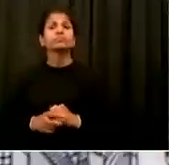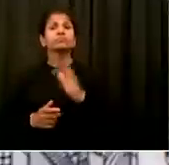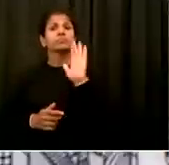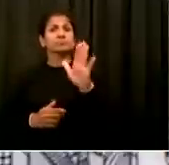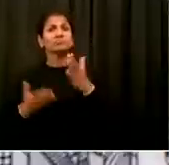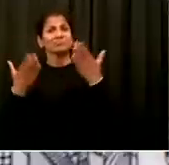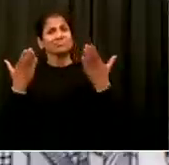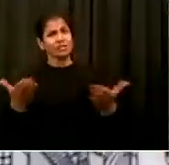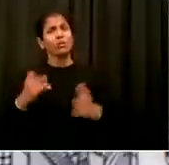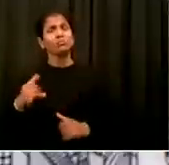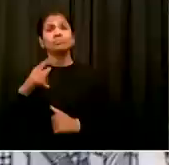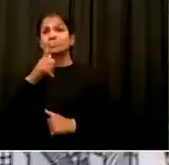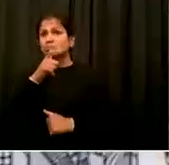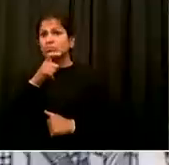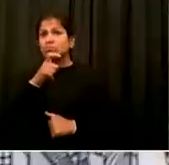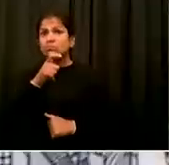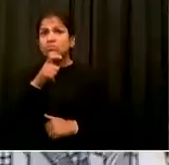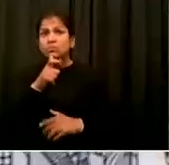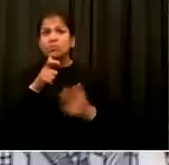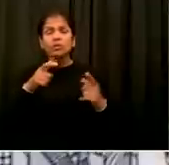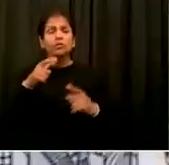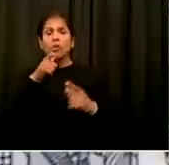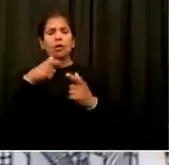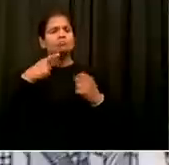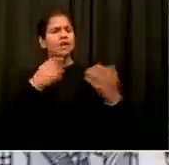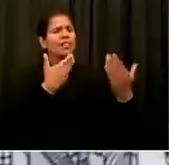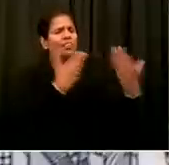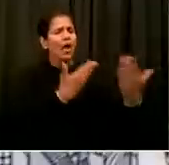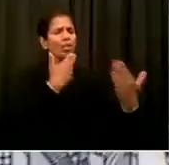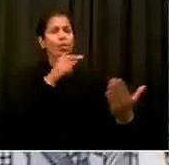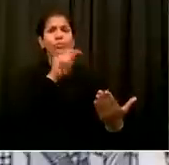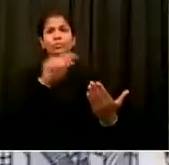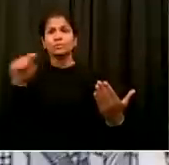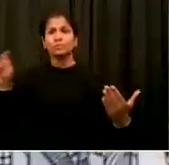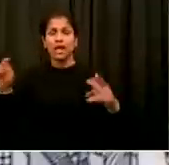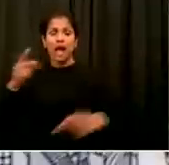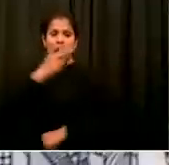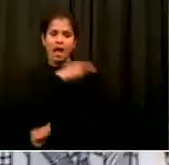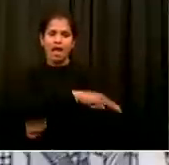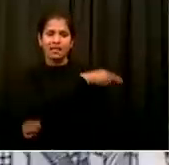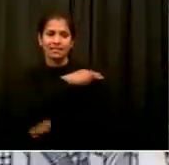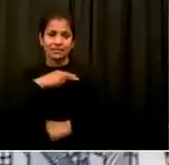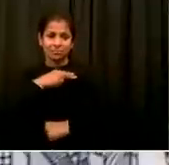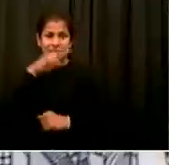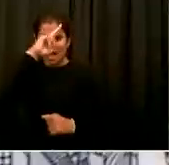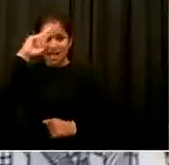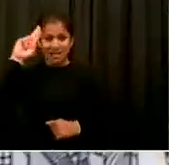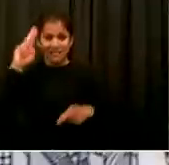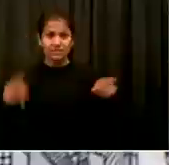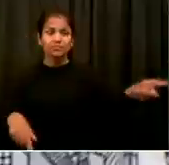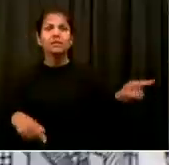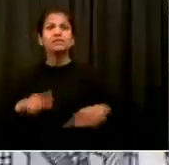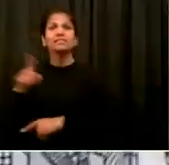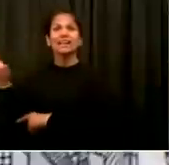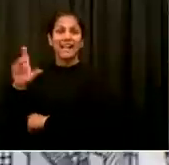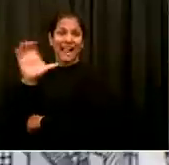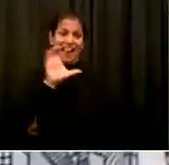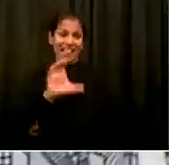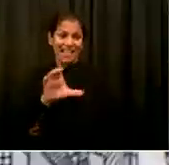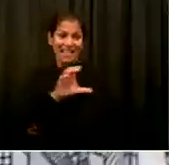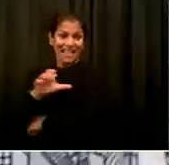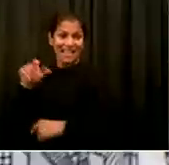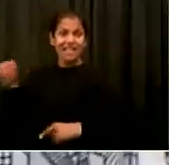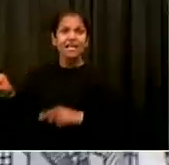It's really been a very positive story how many people have come together to provide testing. But now we have new partners who do such important